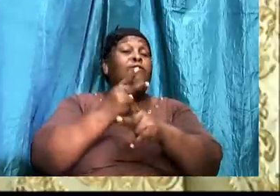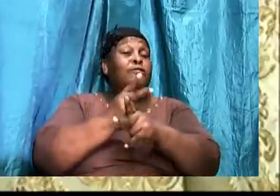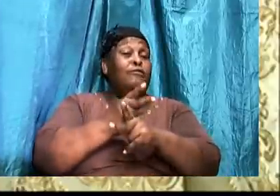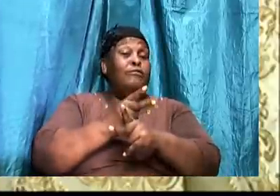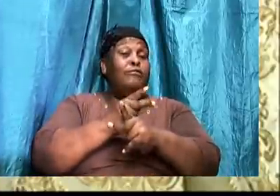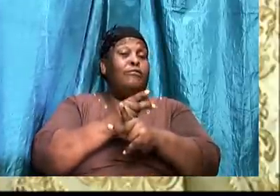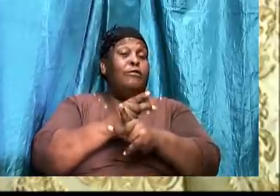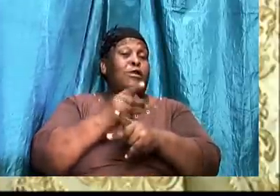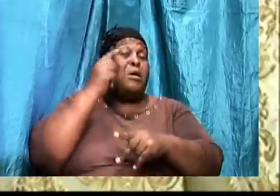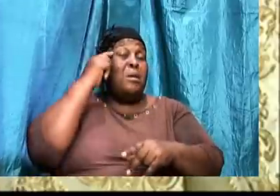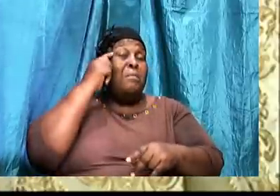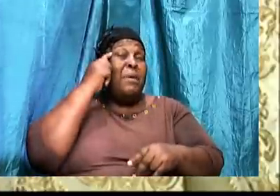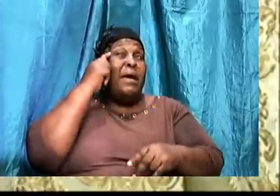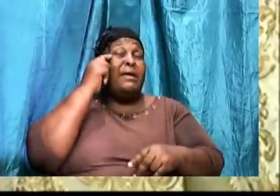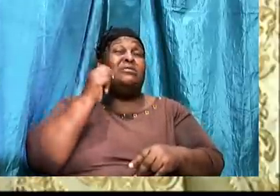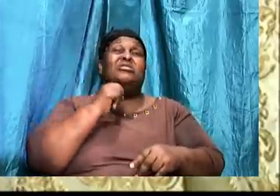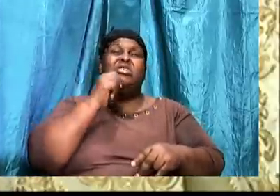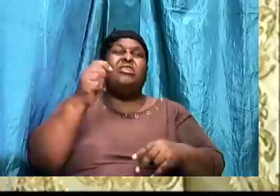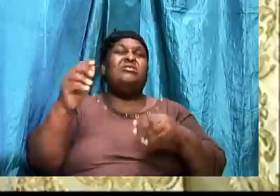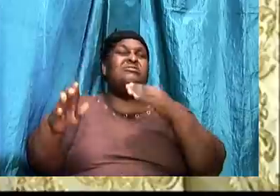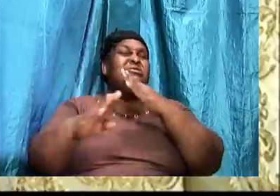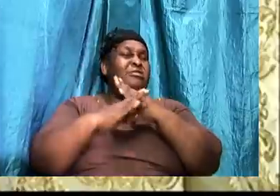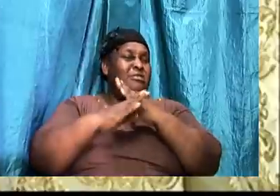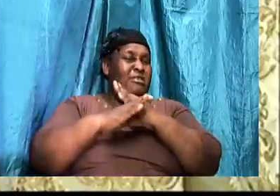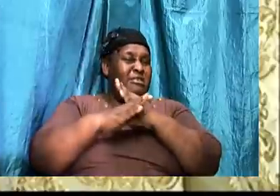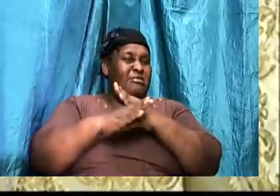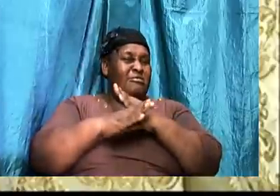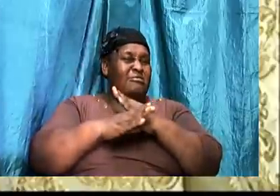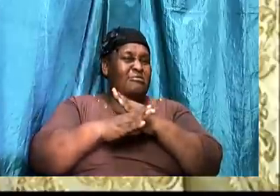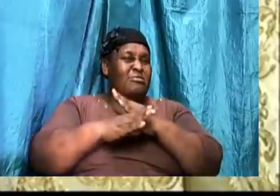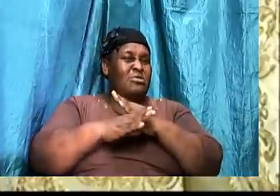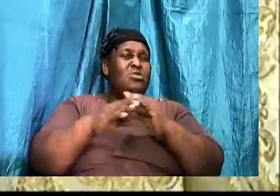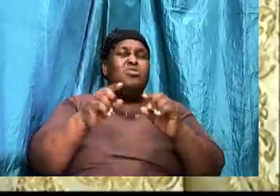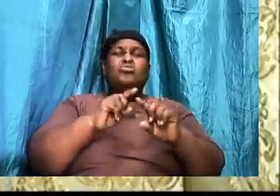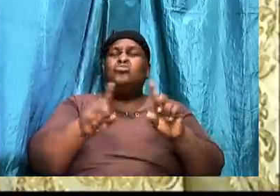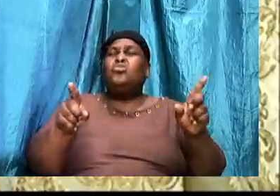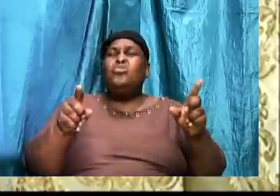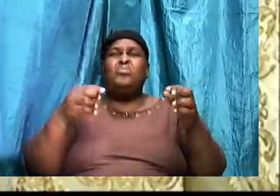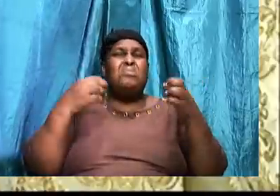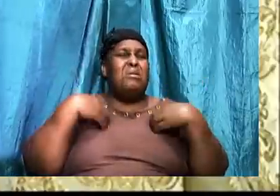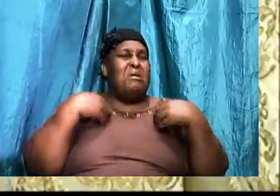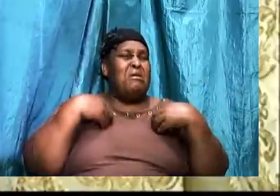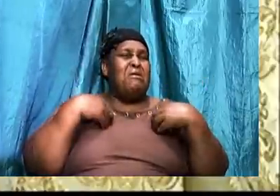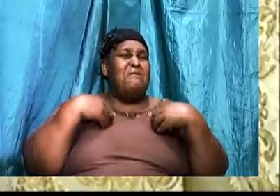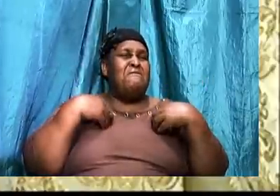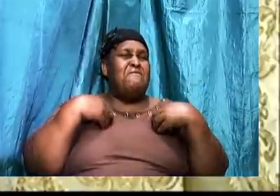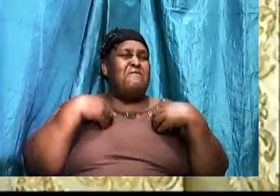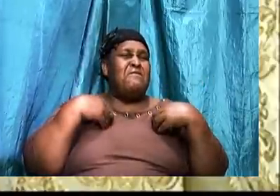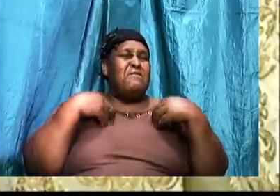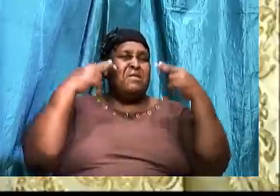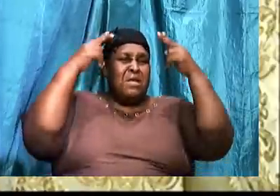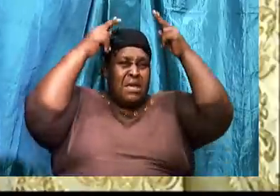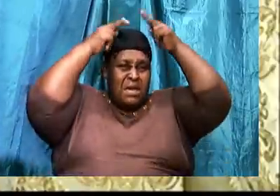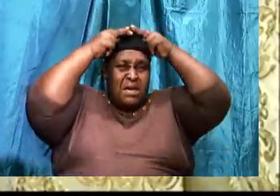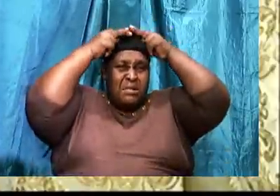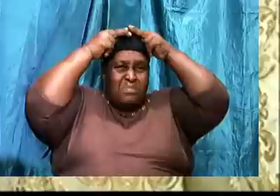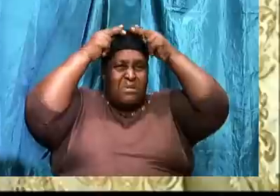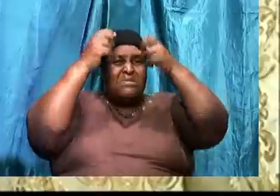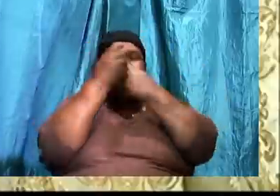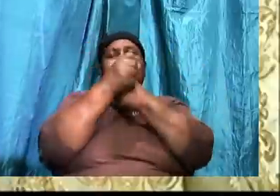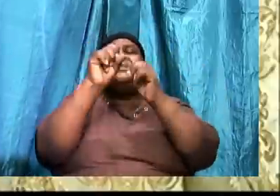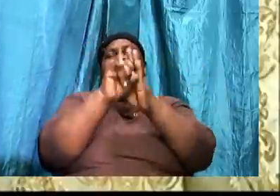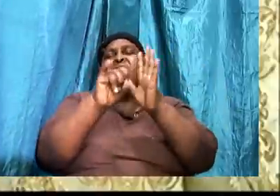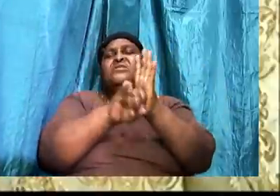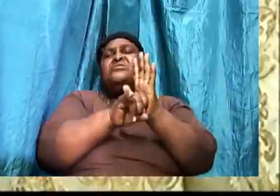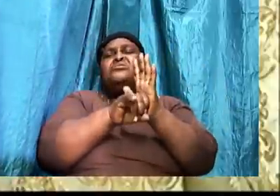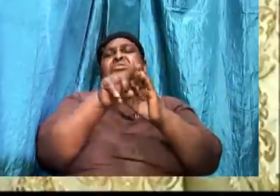you do not have on the helmet of salvation. You will find out that the adversary will get the better of